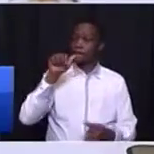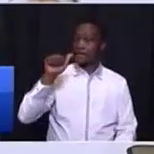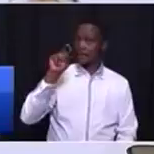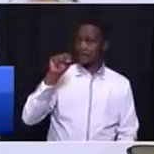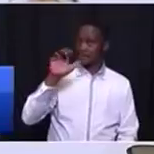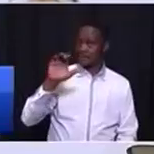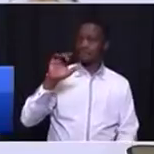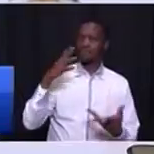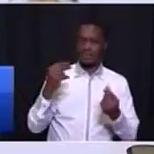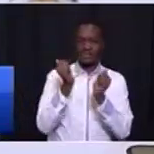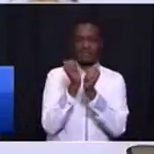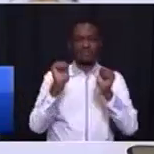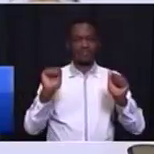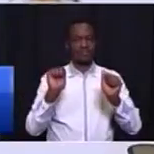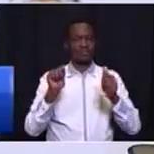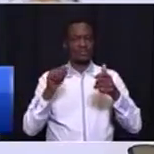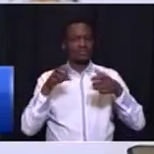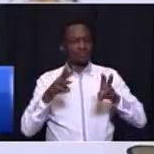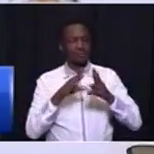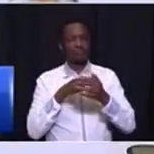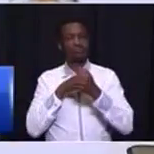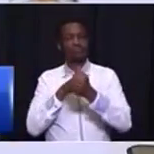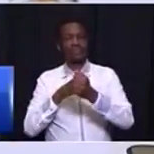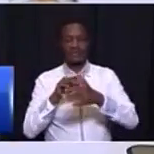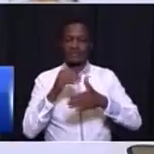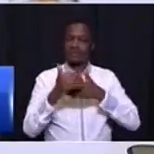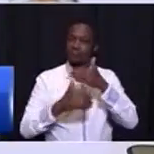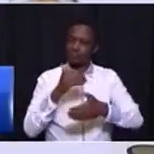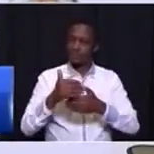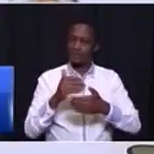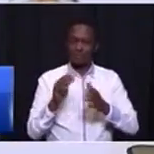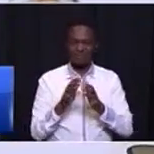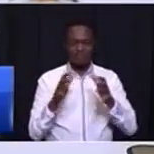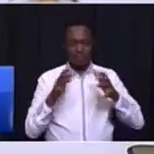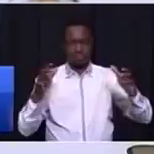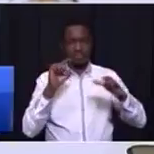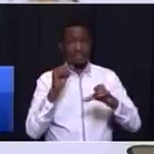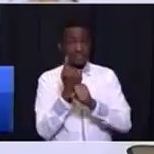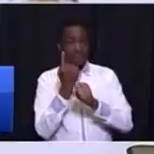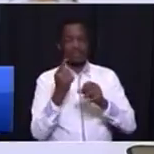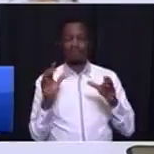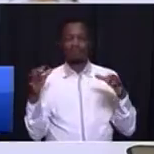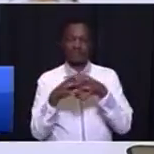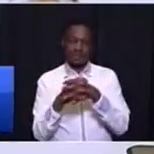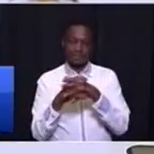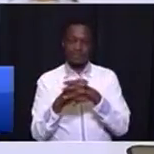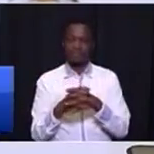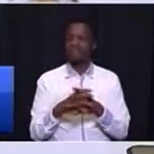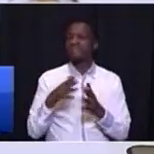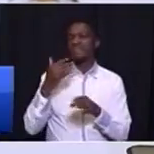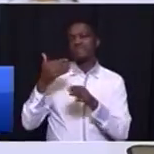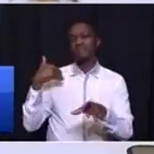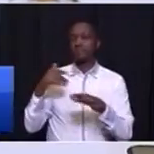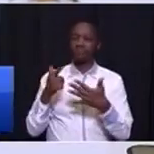democratic mandate to lead the process of growing out and together. During the election campaign many